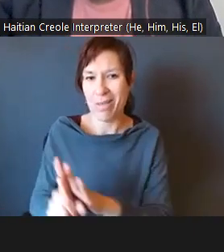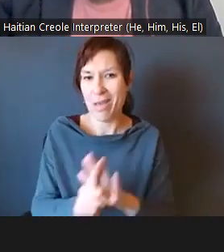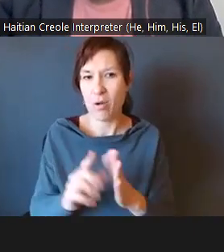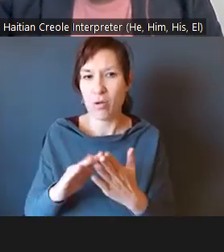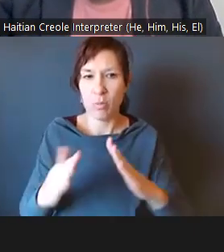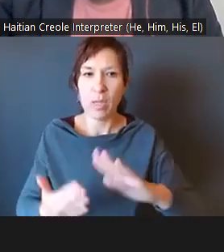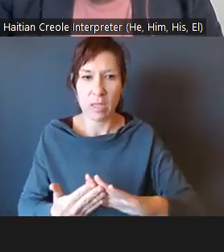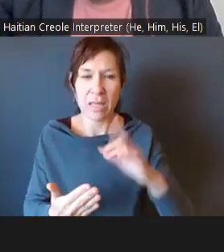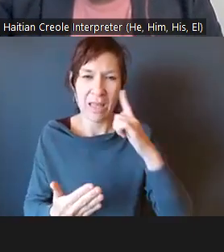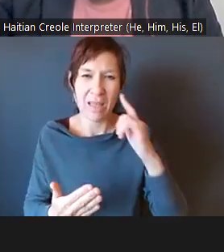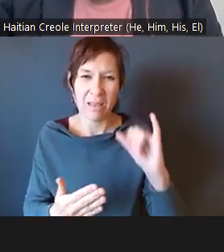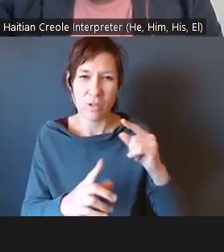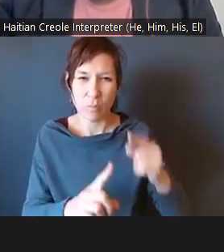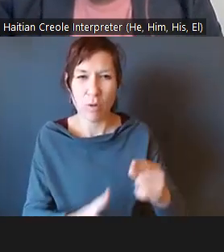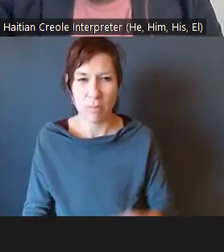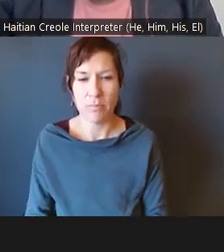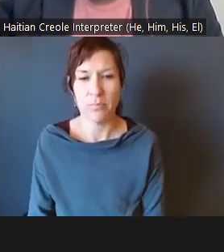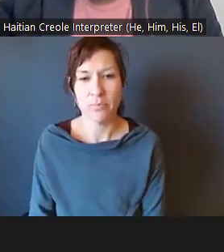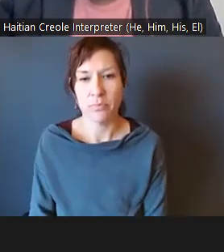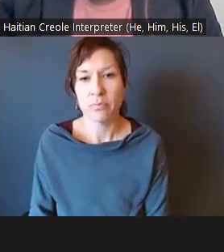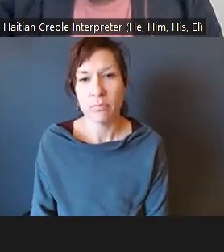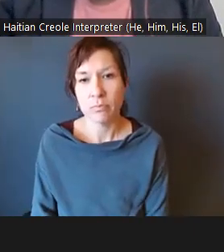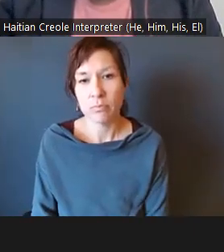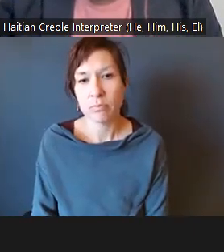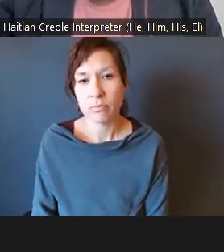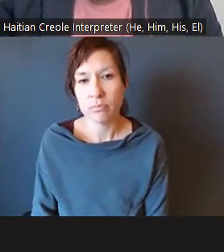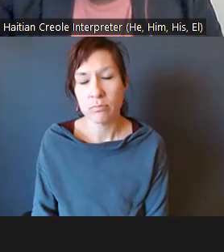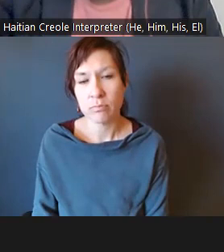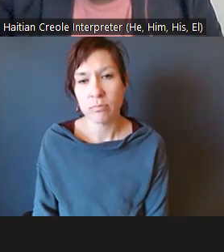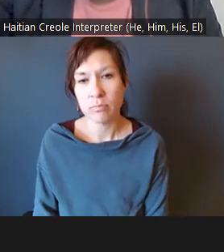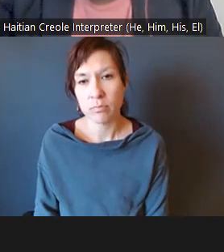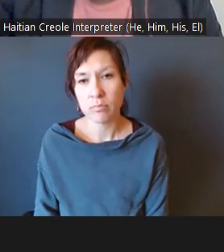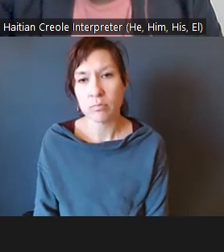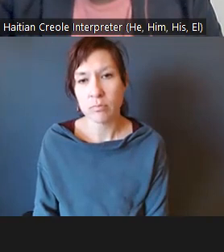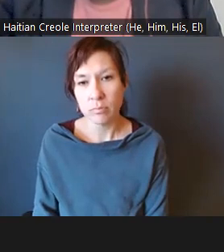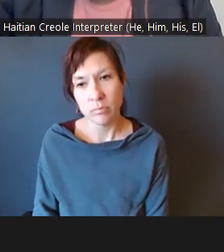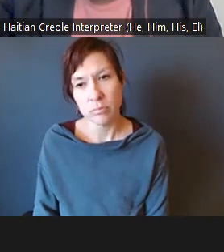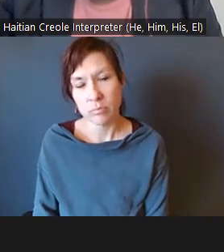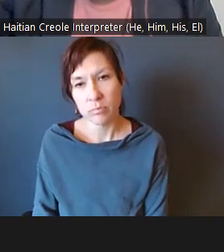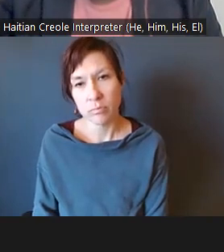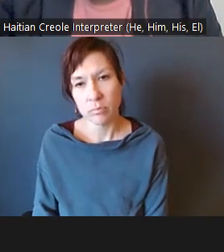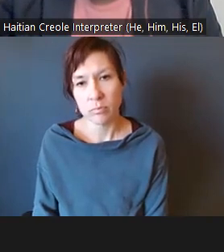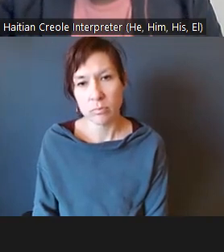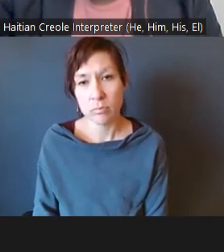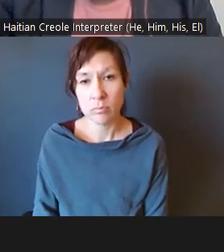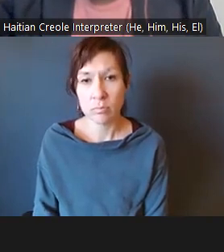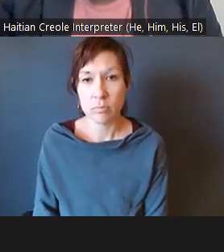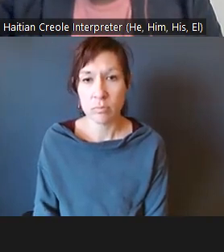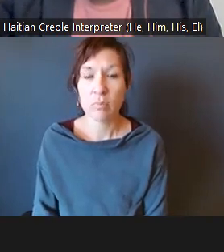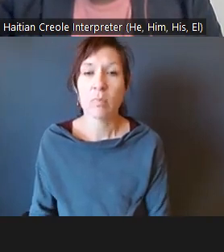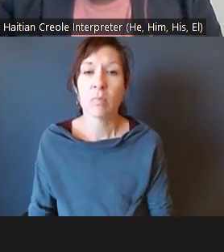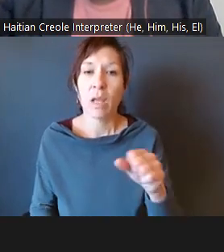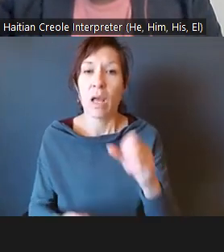the idea of that question. So we will have a little more time to talk about what we're talking about in terms of the